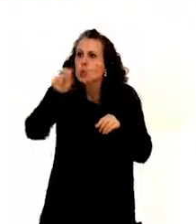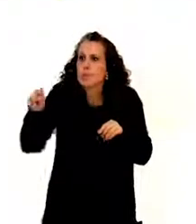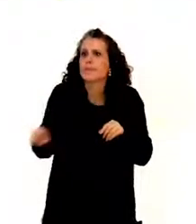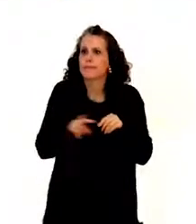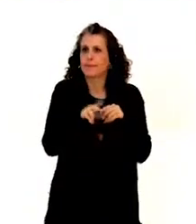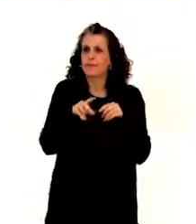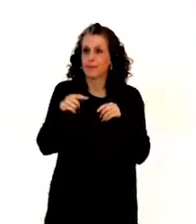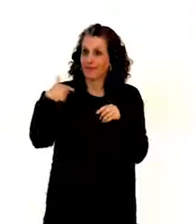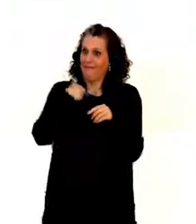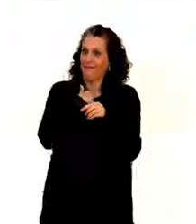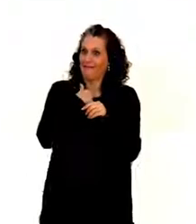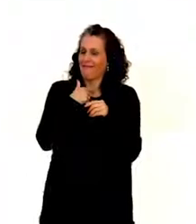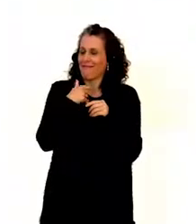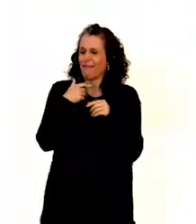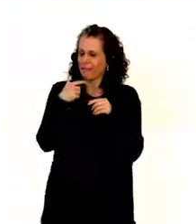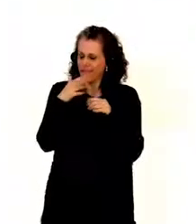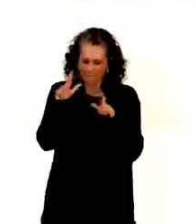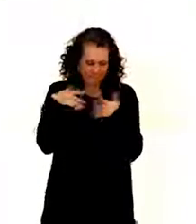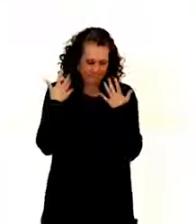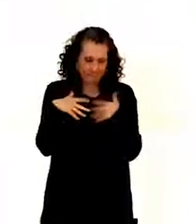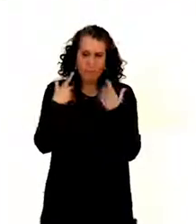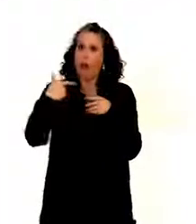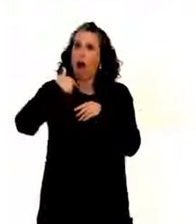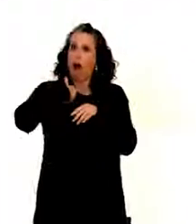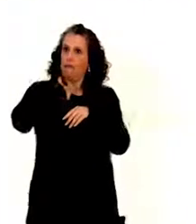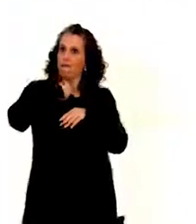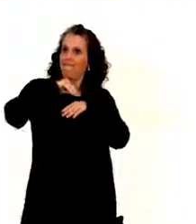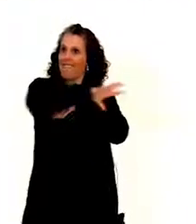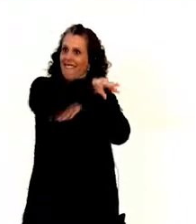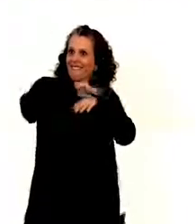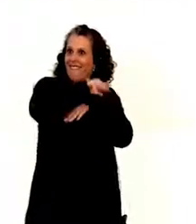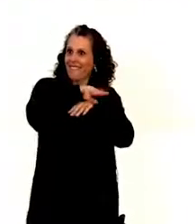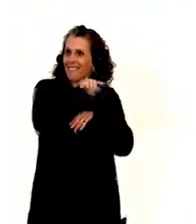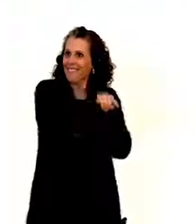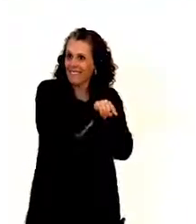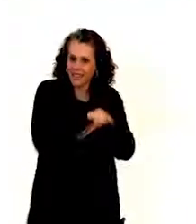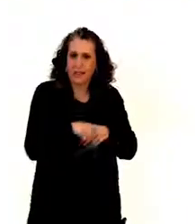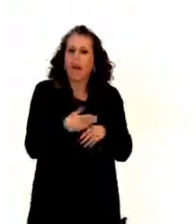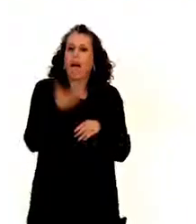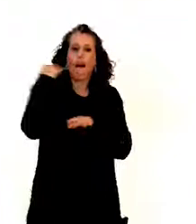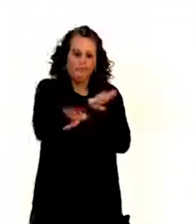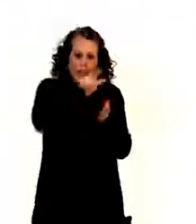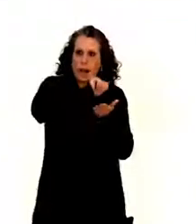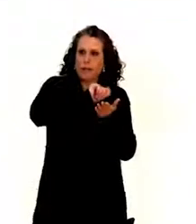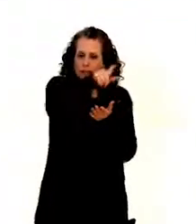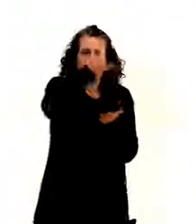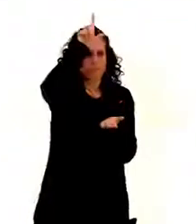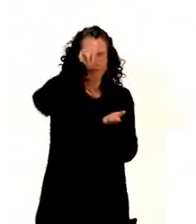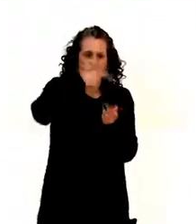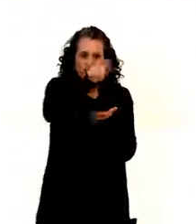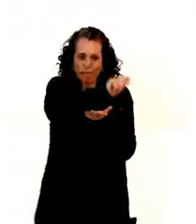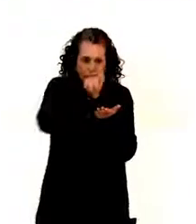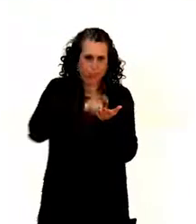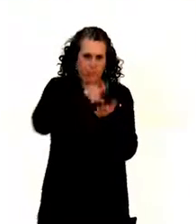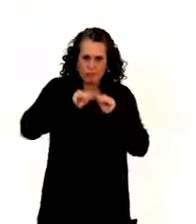consultant on that project in 2014. They published it, and I think the electronic